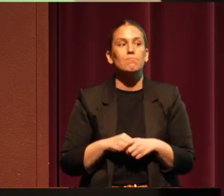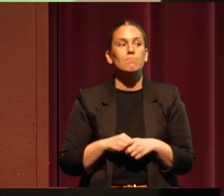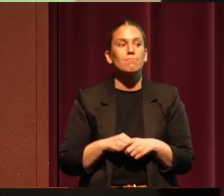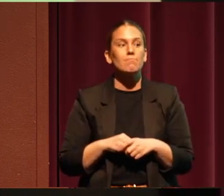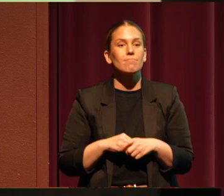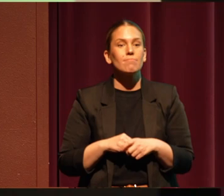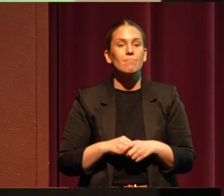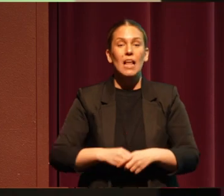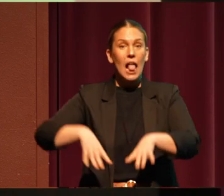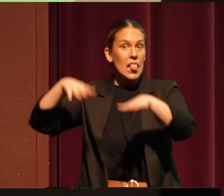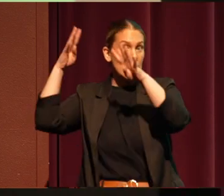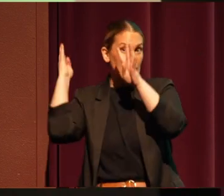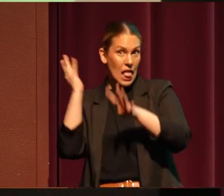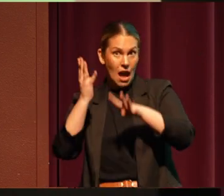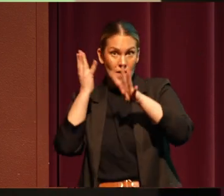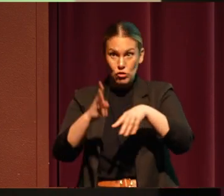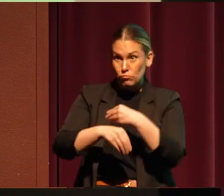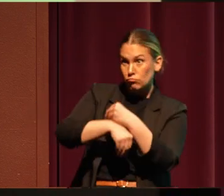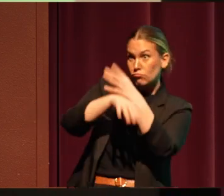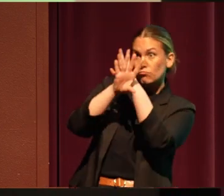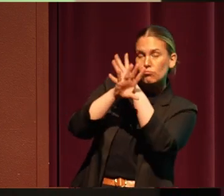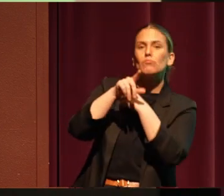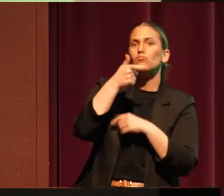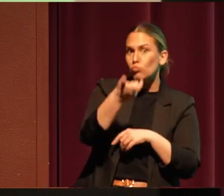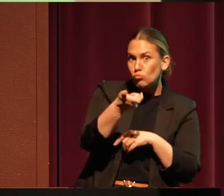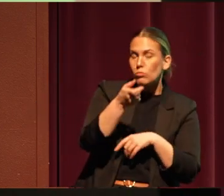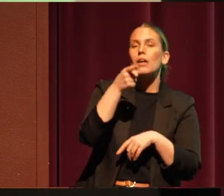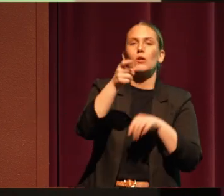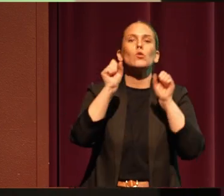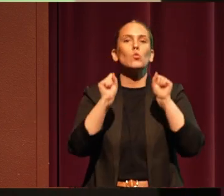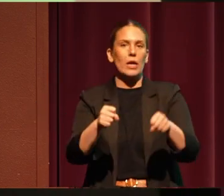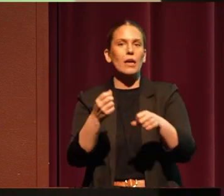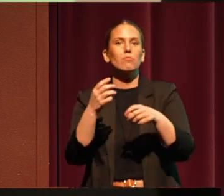Live stream viewers, you can also ask questions through menti.